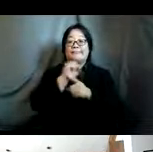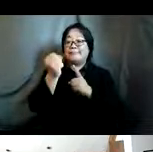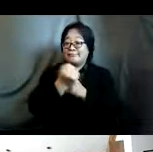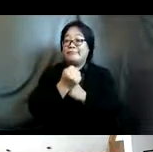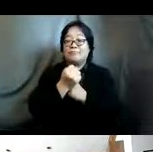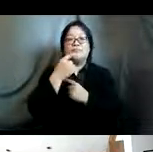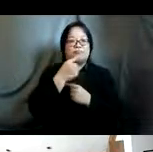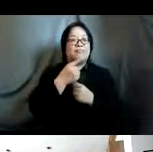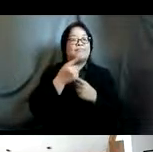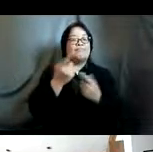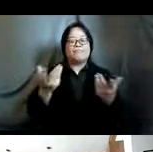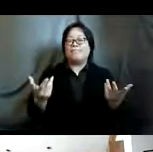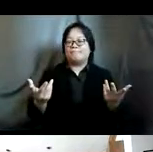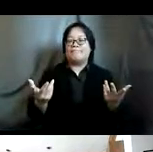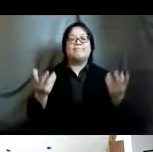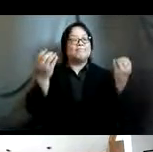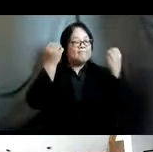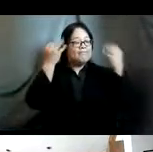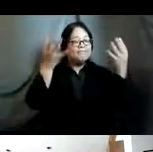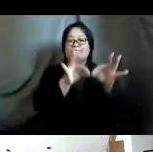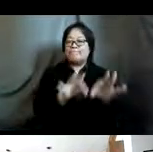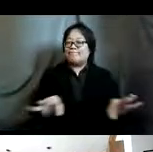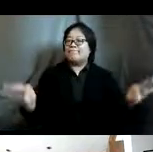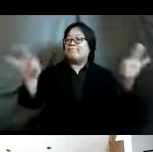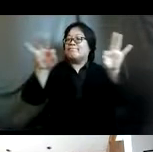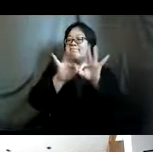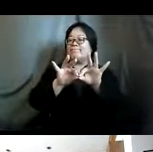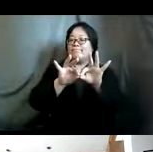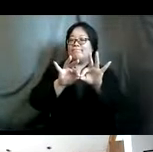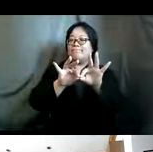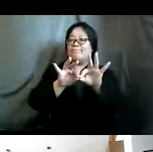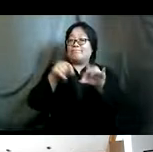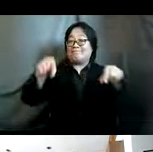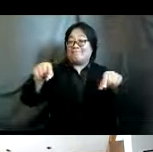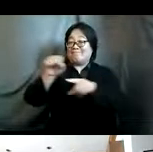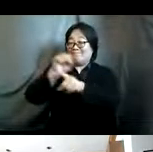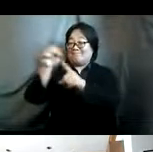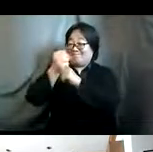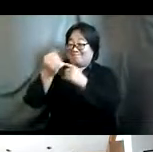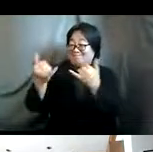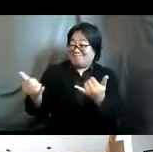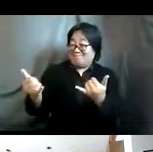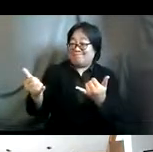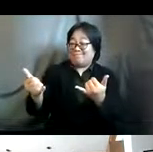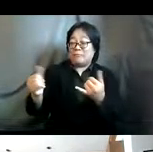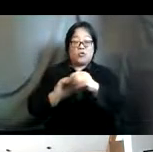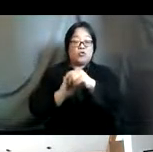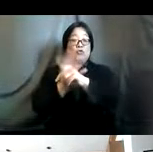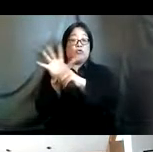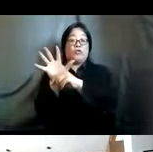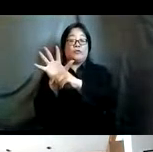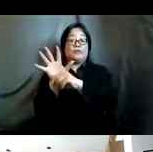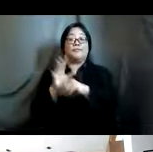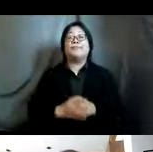lot of info importance and really in this situation right now where we are in a coveted scenario where